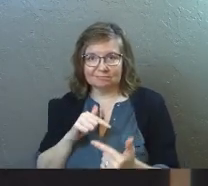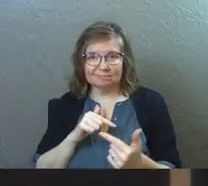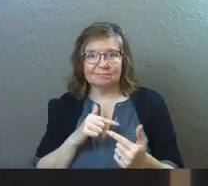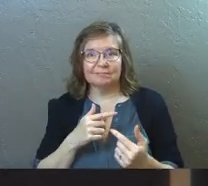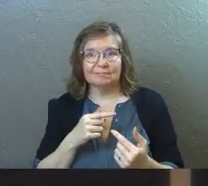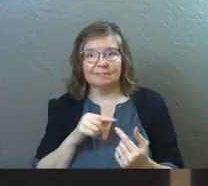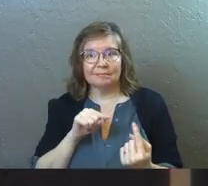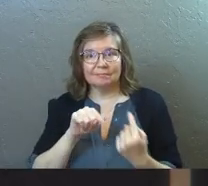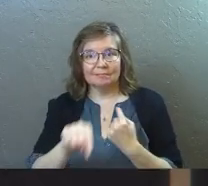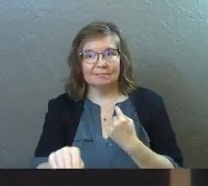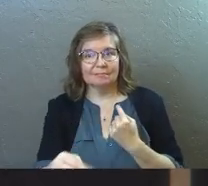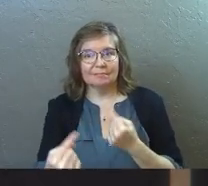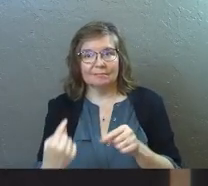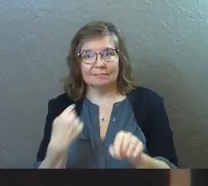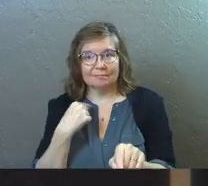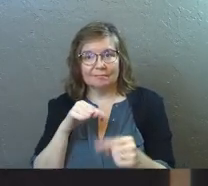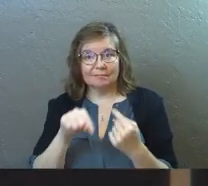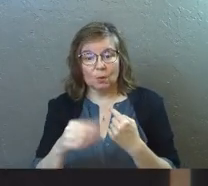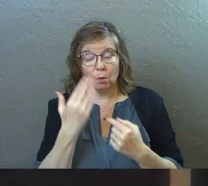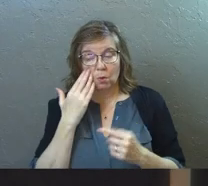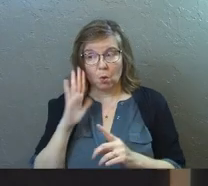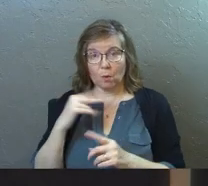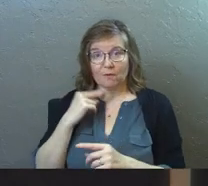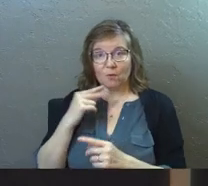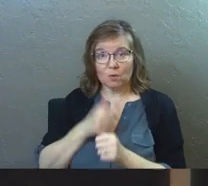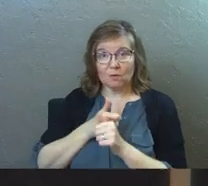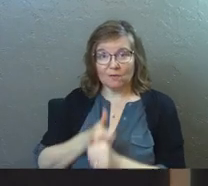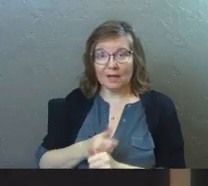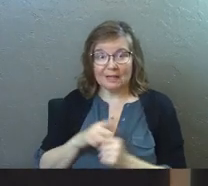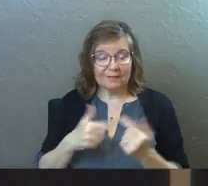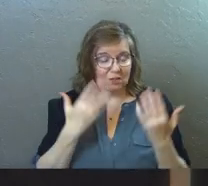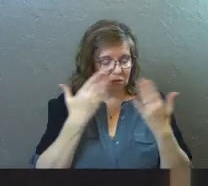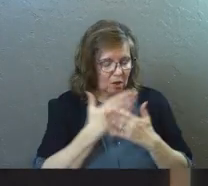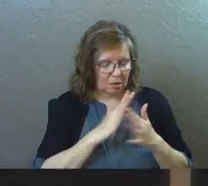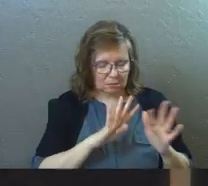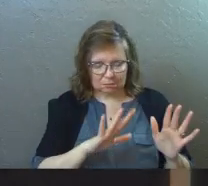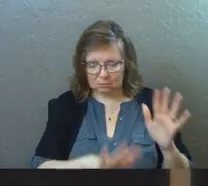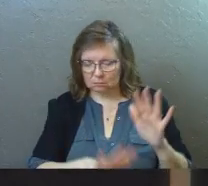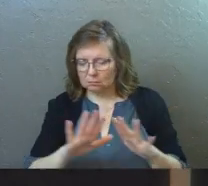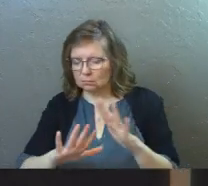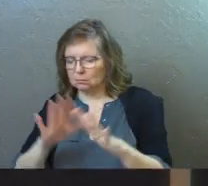you know his voice, you can follow him even in the darkness, yes?